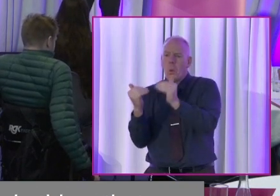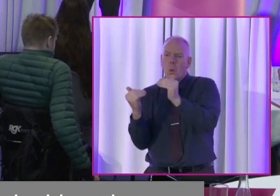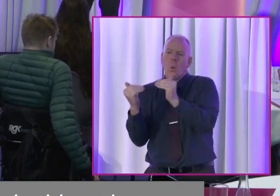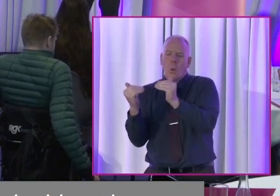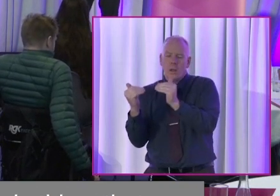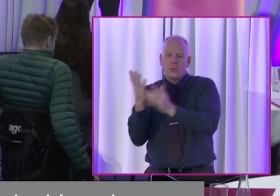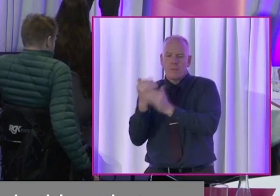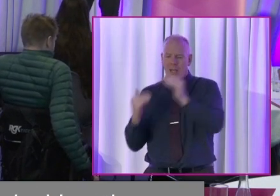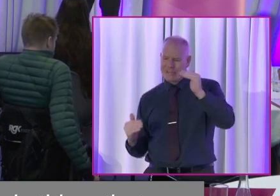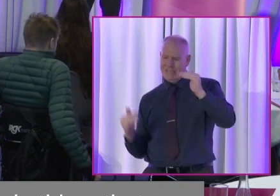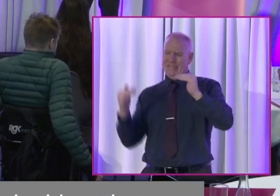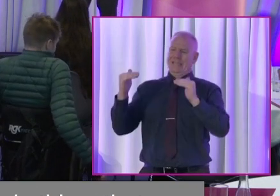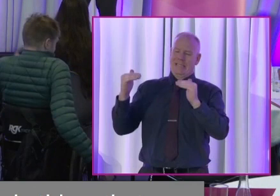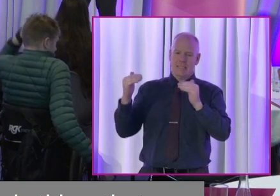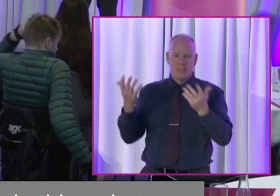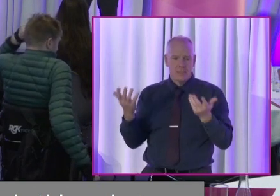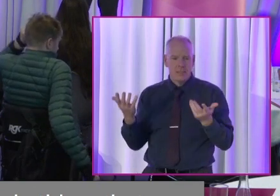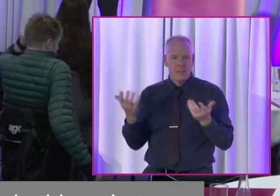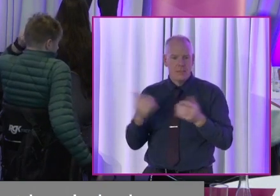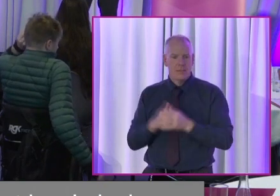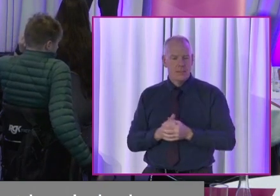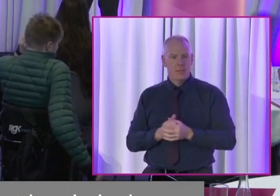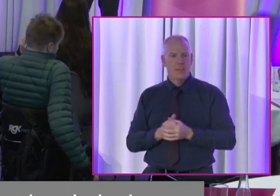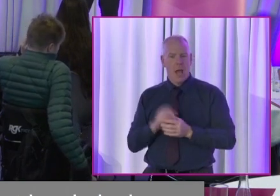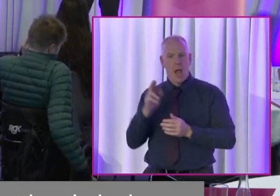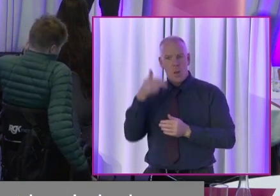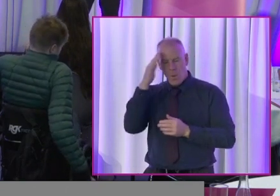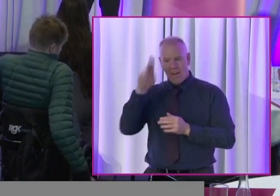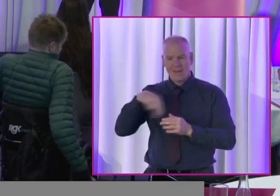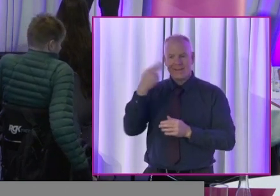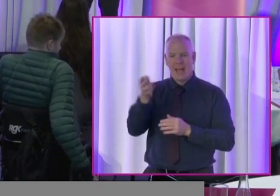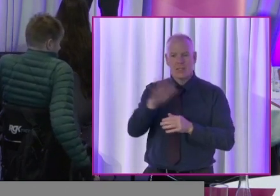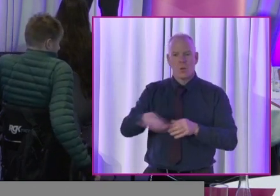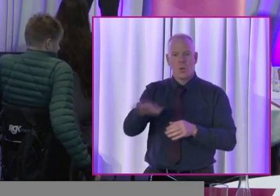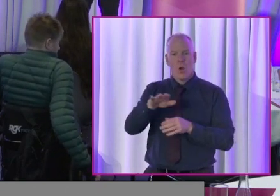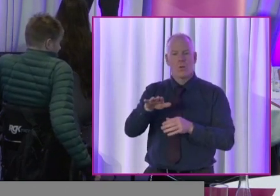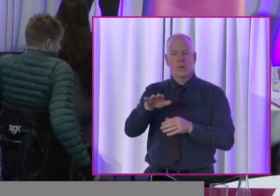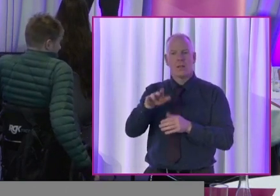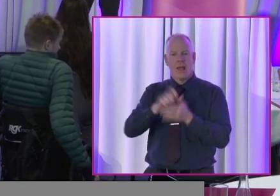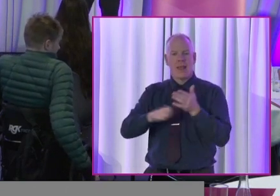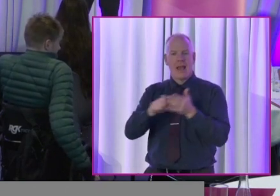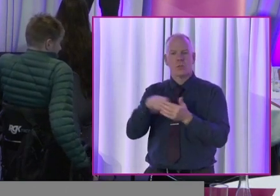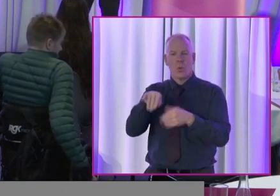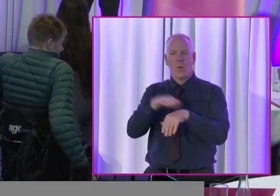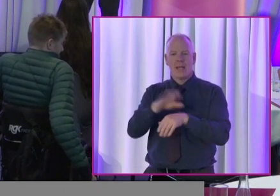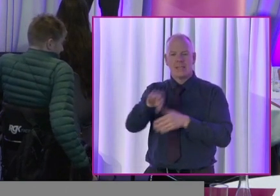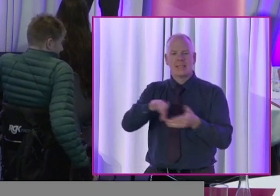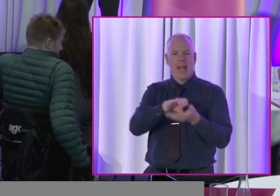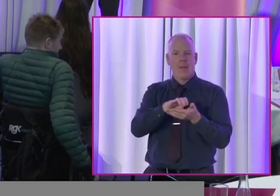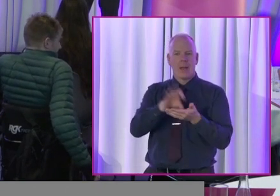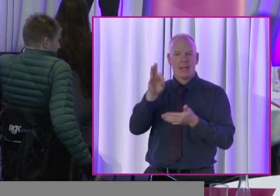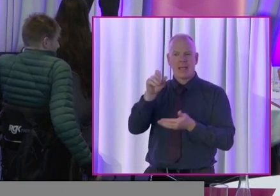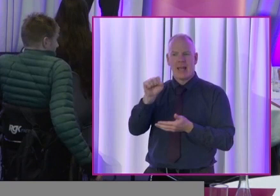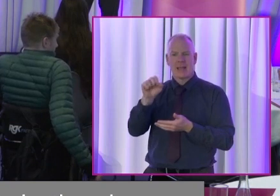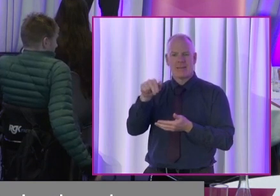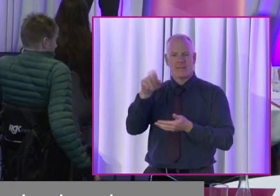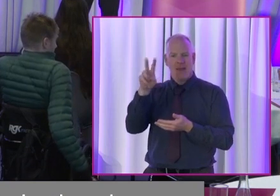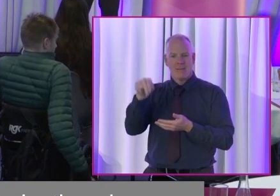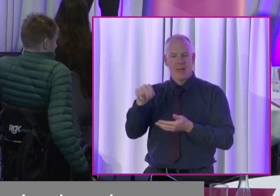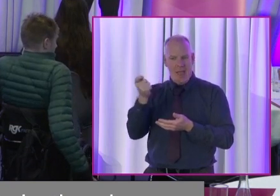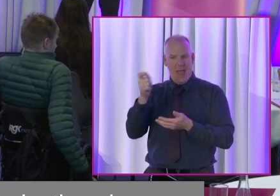big. I'll tell you, we have in the next local elections, in Cabra, Glasnevin, we have a counsellor running